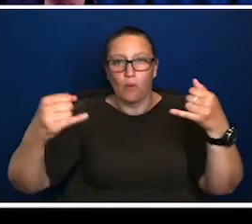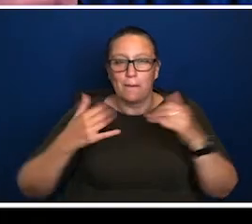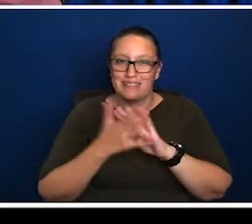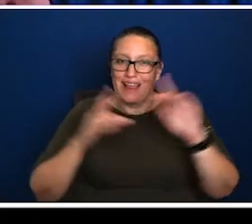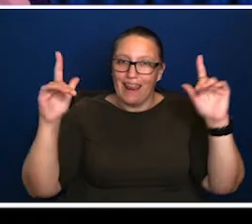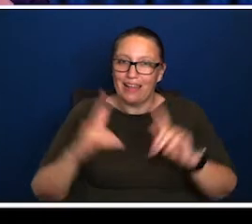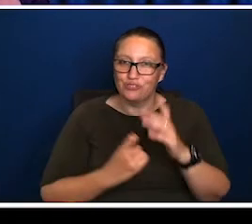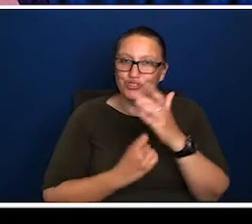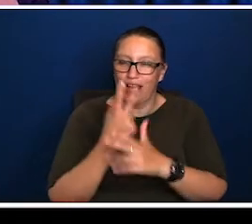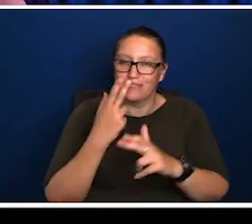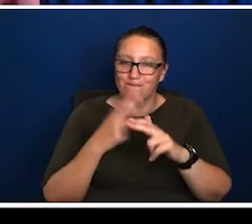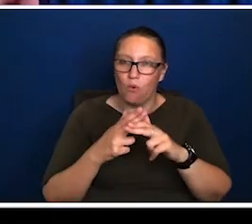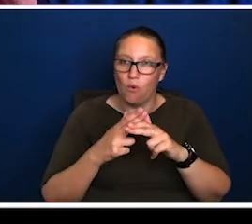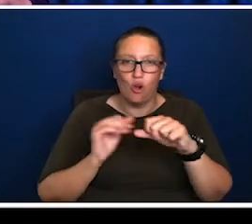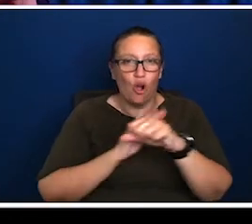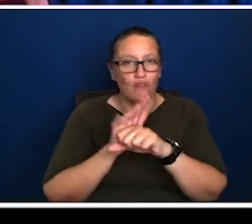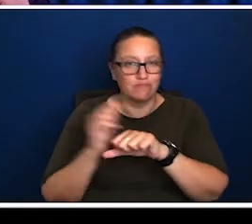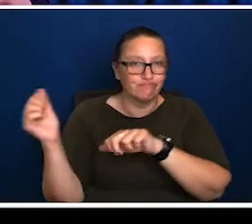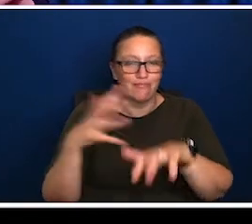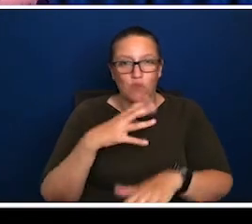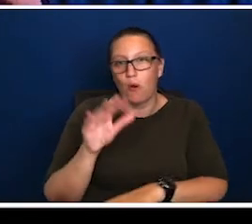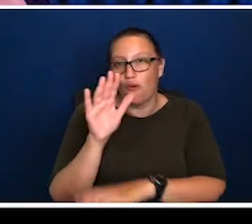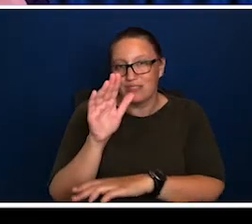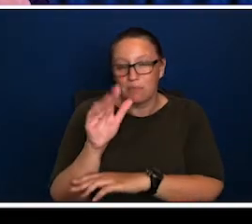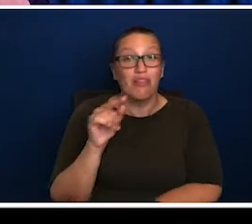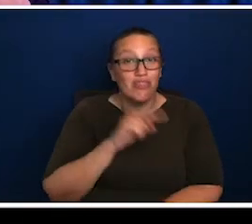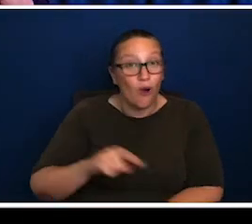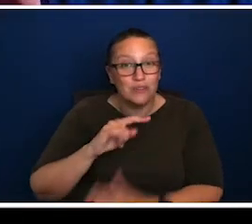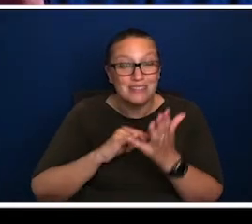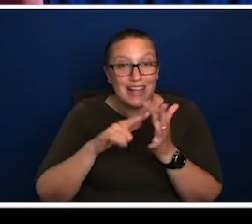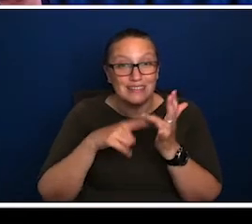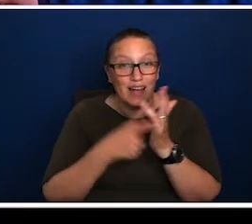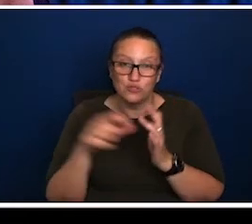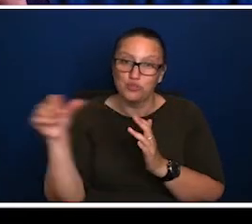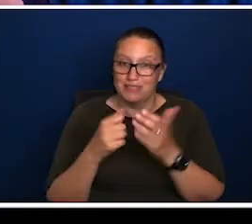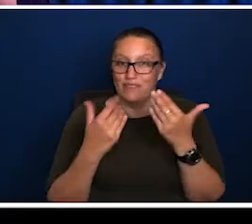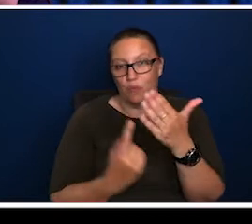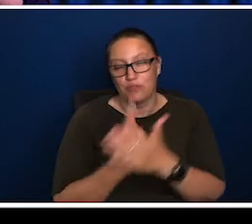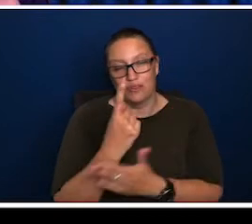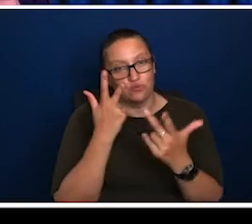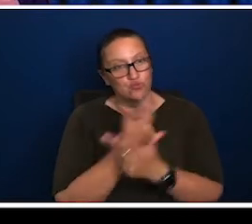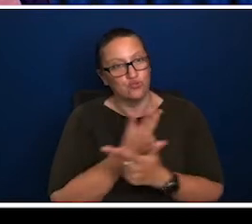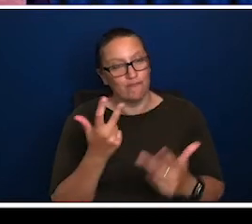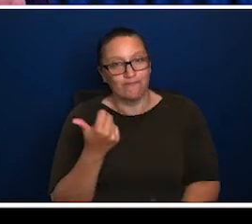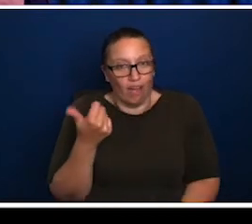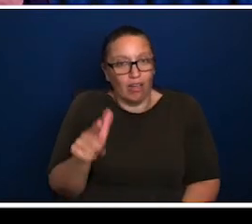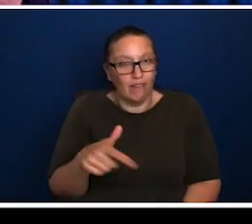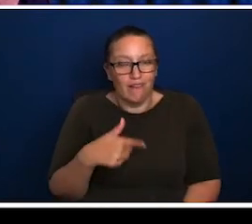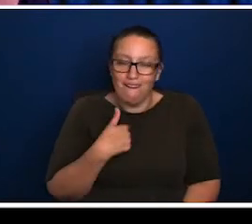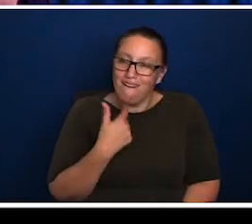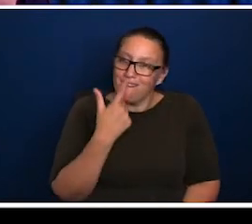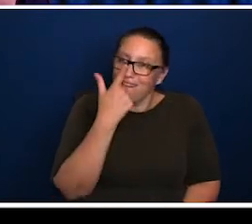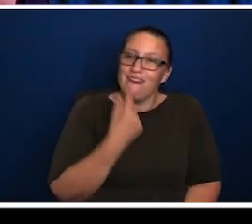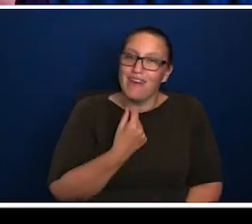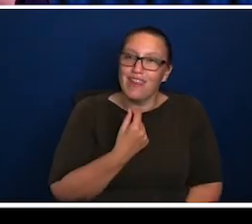a closed international border, which lowers the risk of transmission from overseas, that they should be given every opportunity to demonstrate,